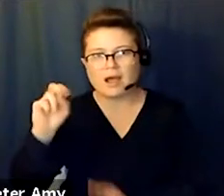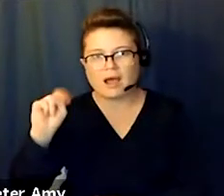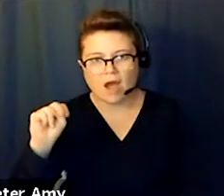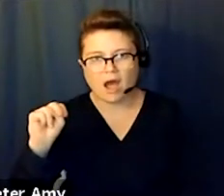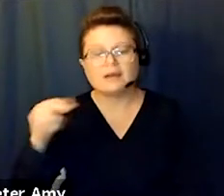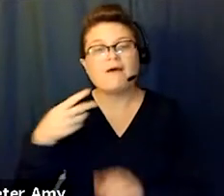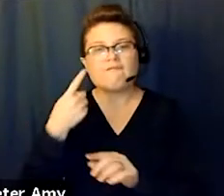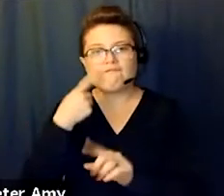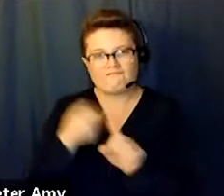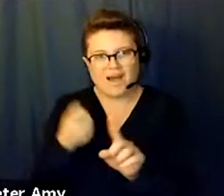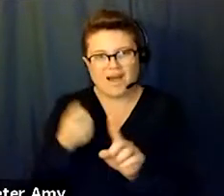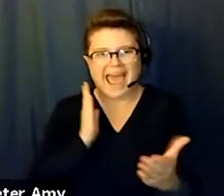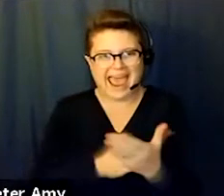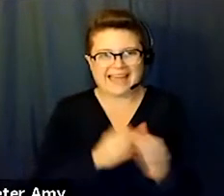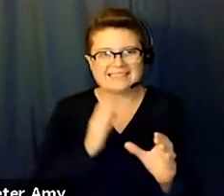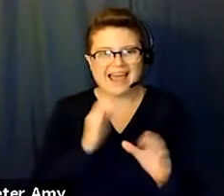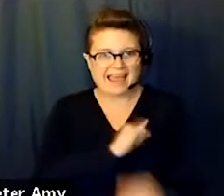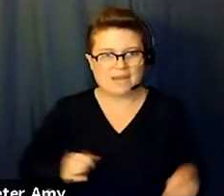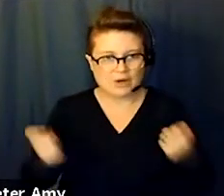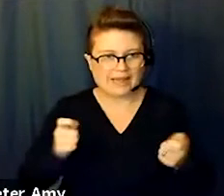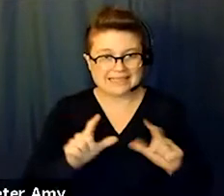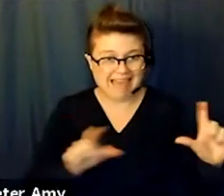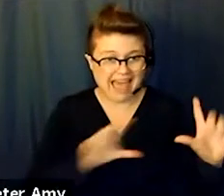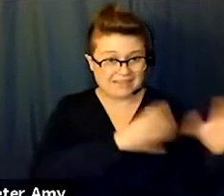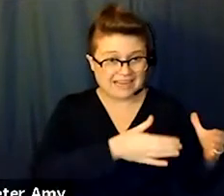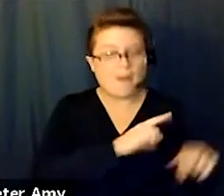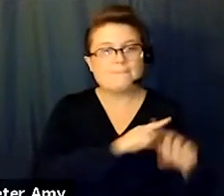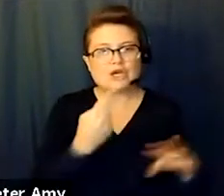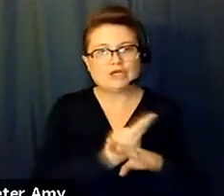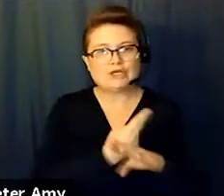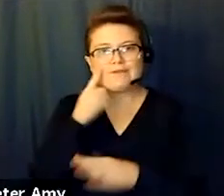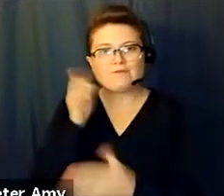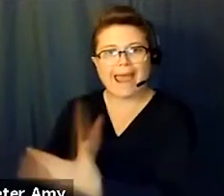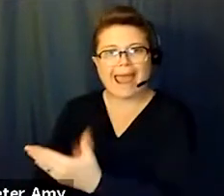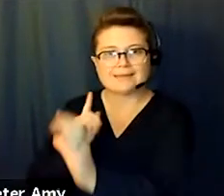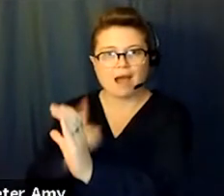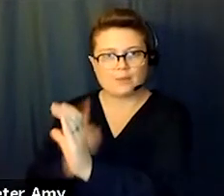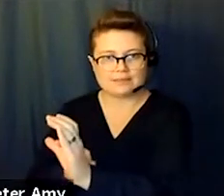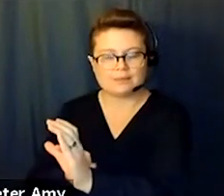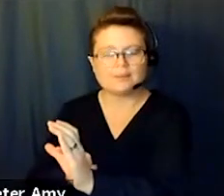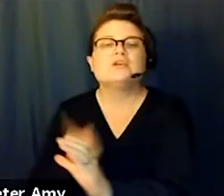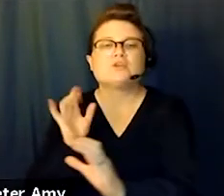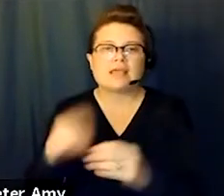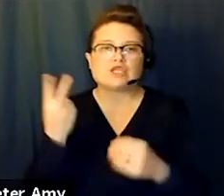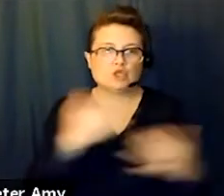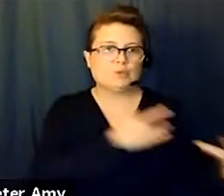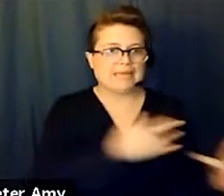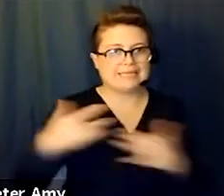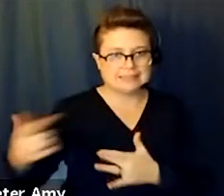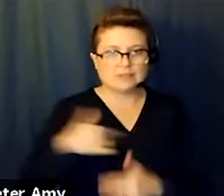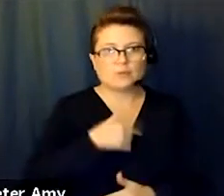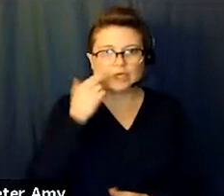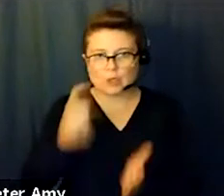anti-imperialist left and using it for imperialism. So these are more or less the two tendencies within anti-communism. The right-wing